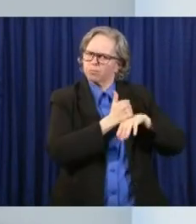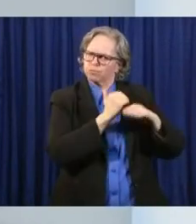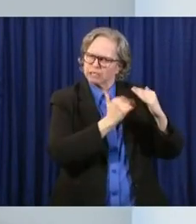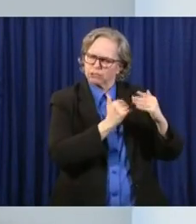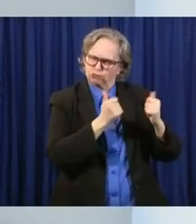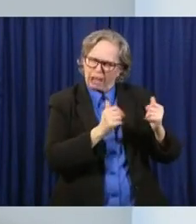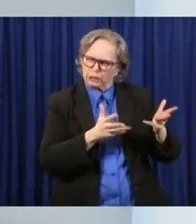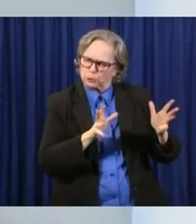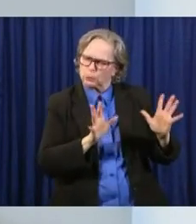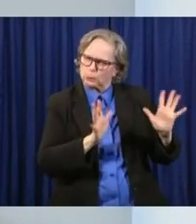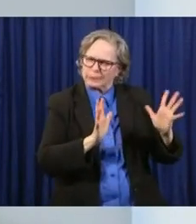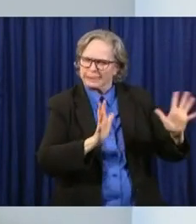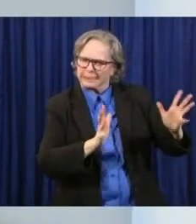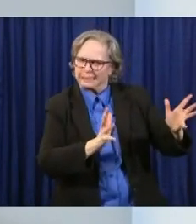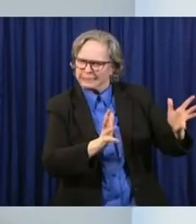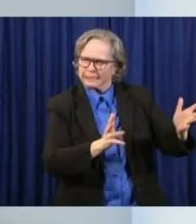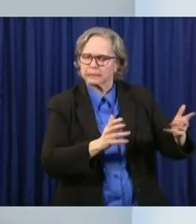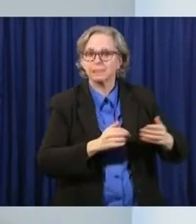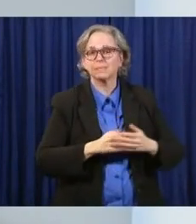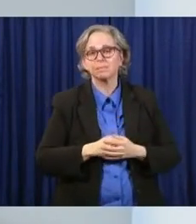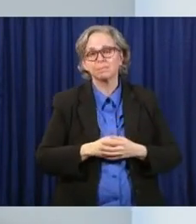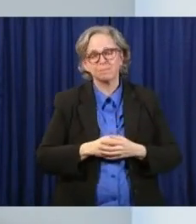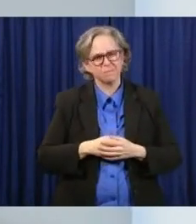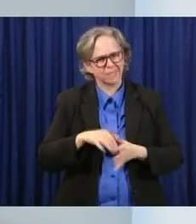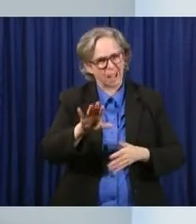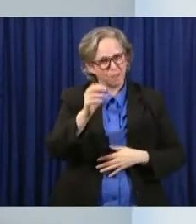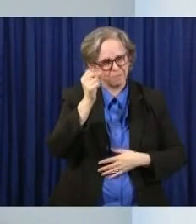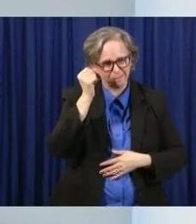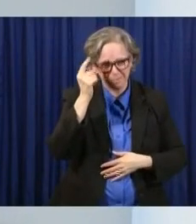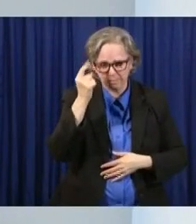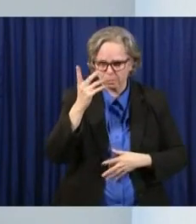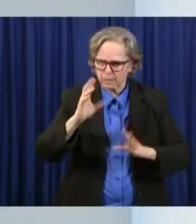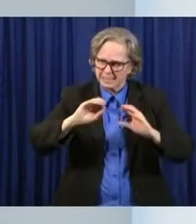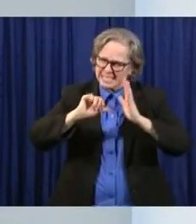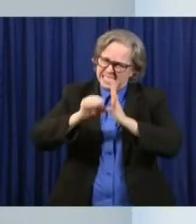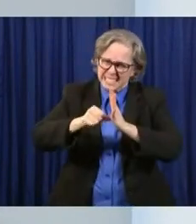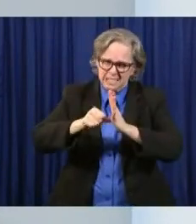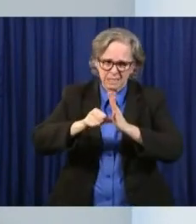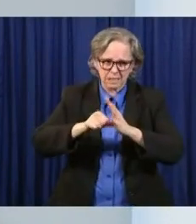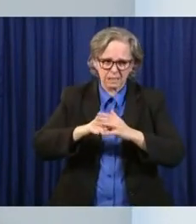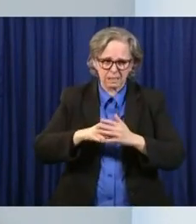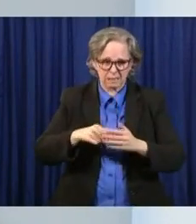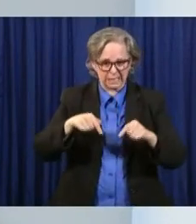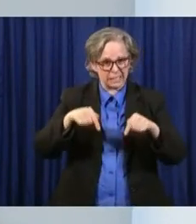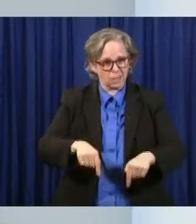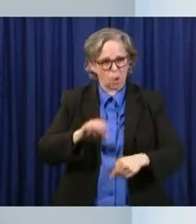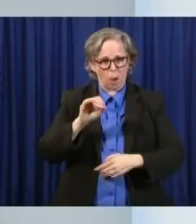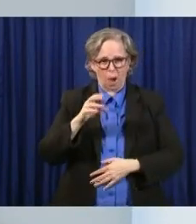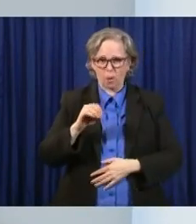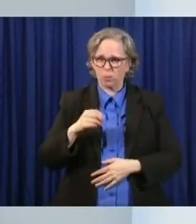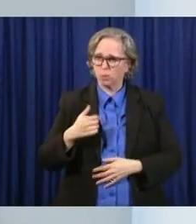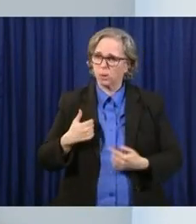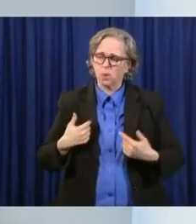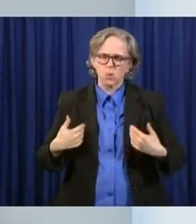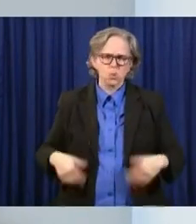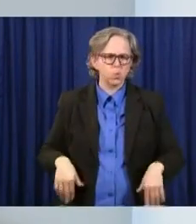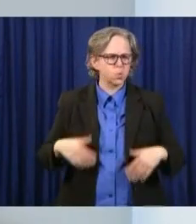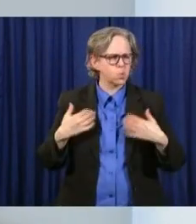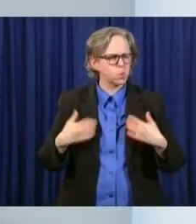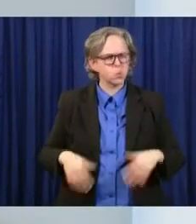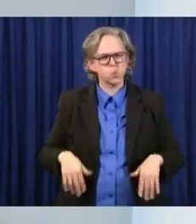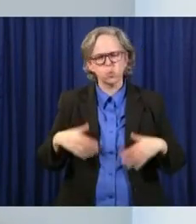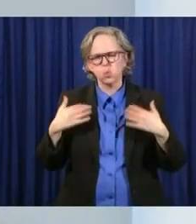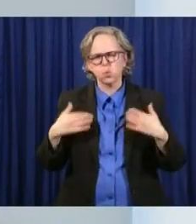But our whole plan, I want to be clear about what's happening in Ohio. We were the first ones in this,